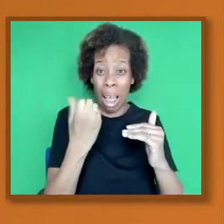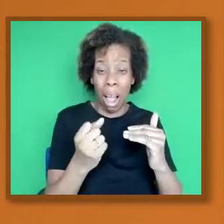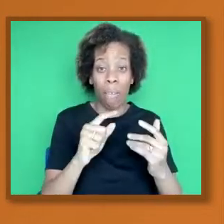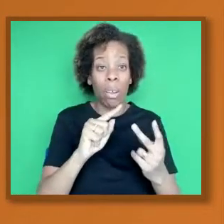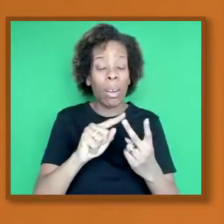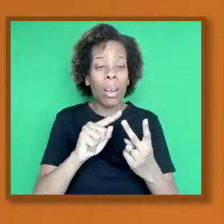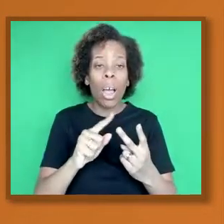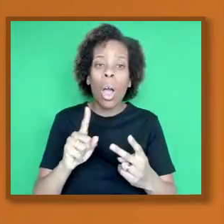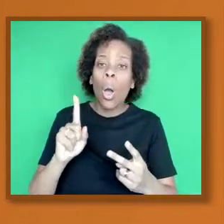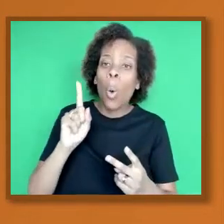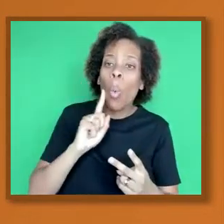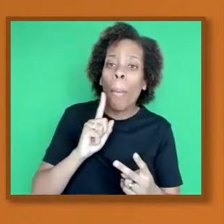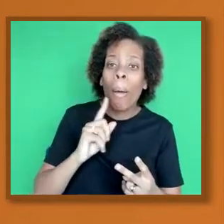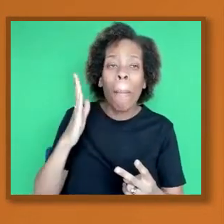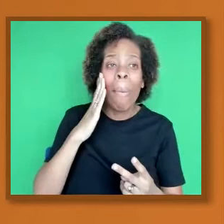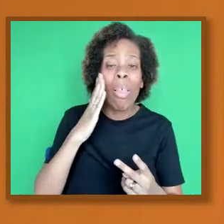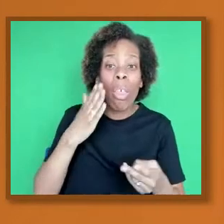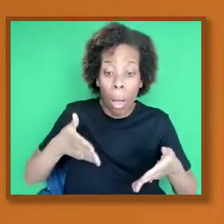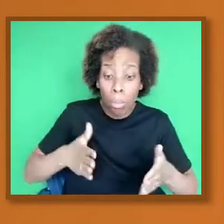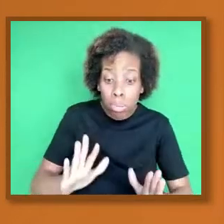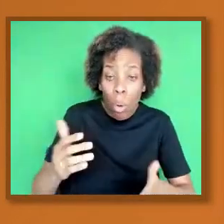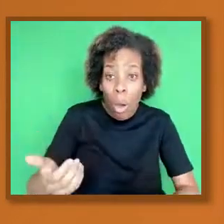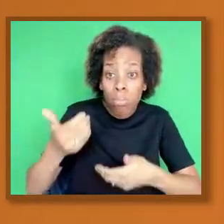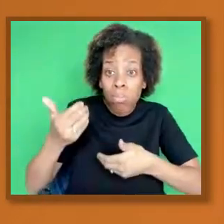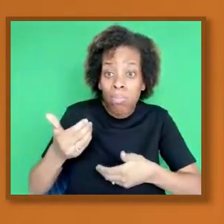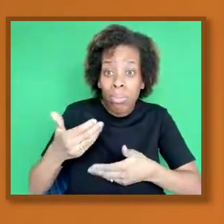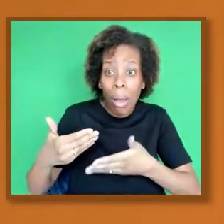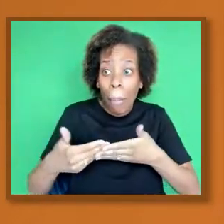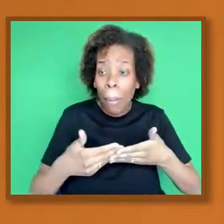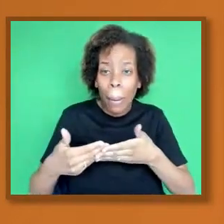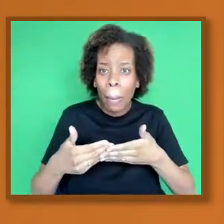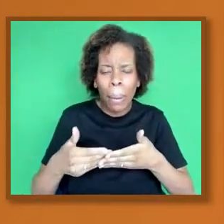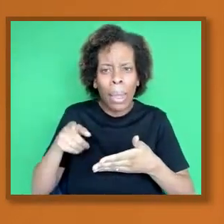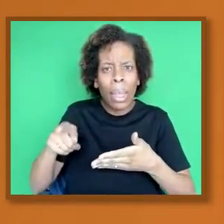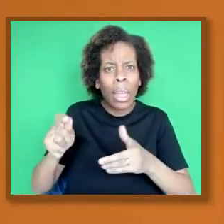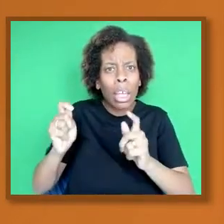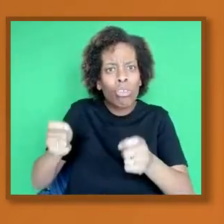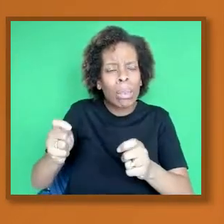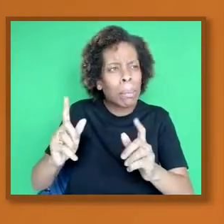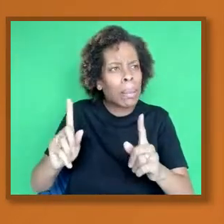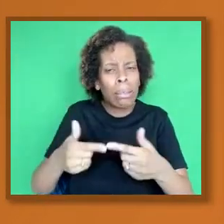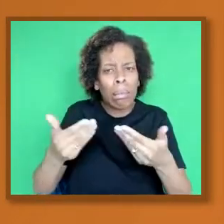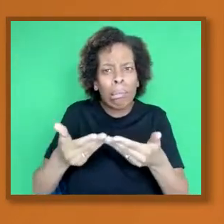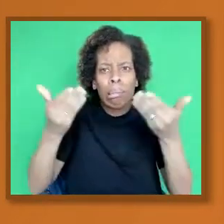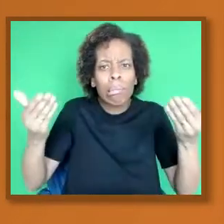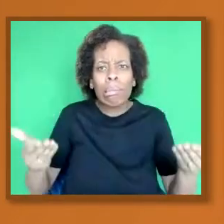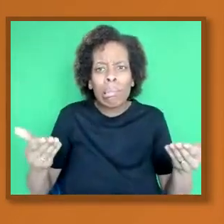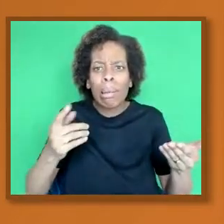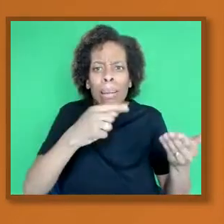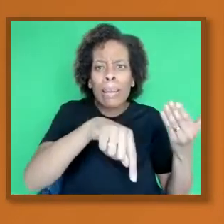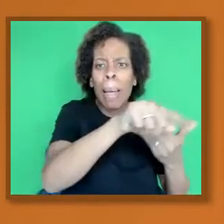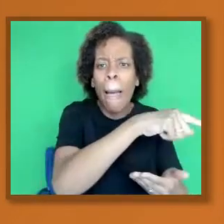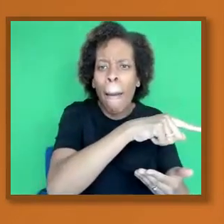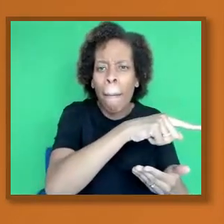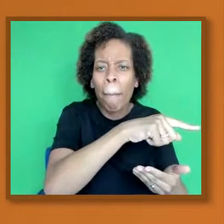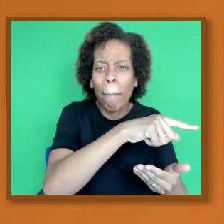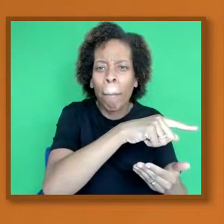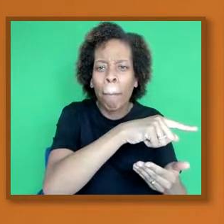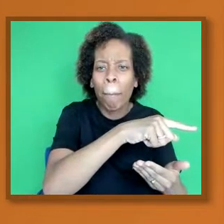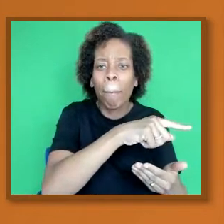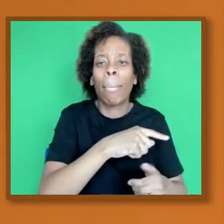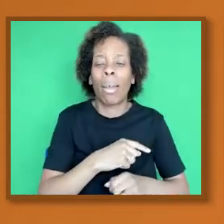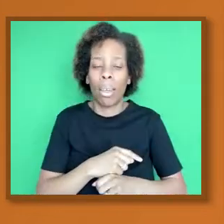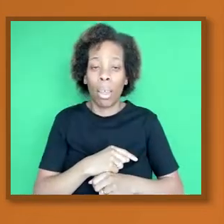always see that it always appears that black people are lower down. The service that they